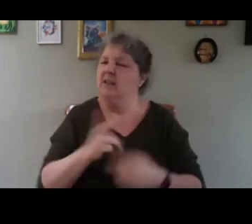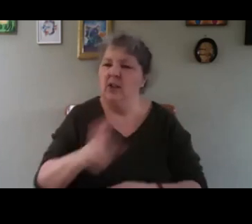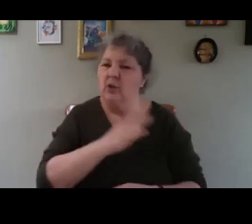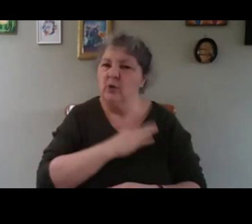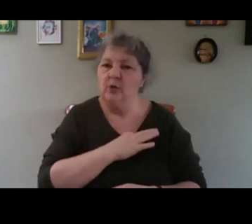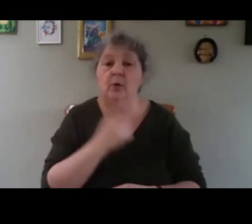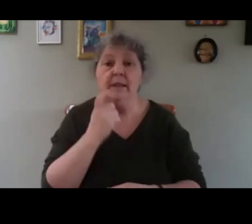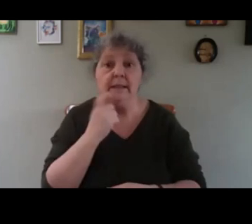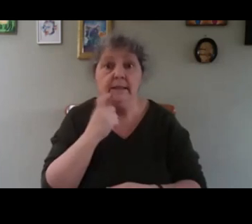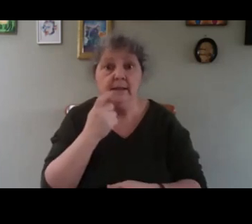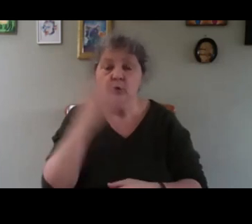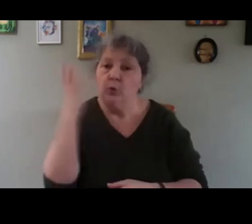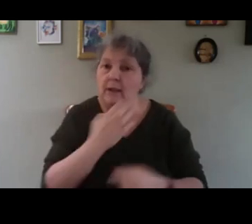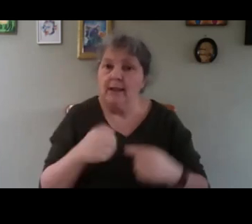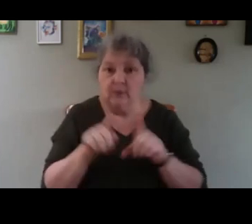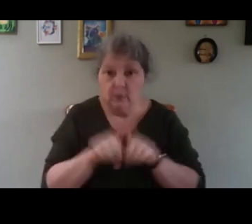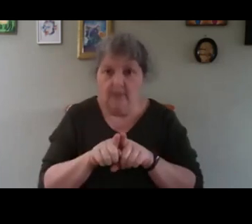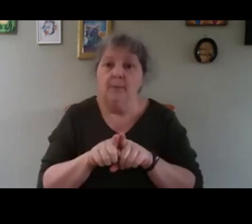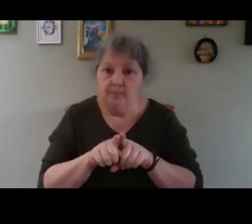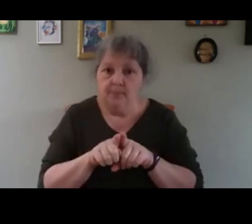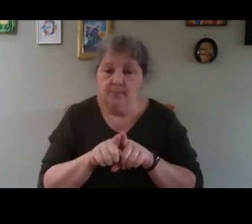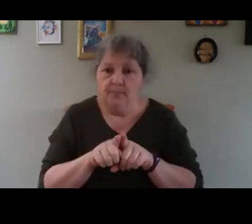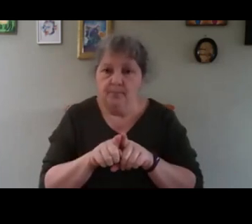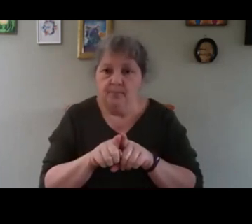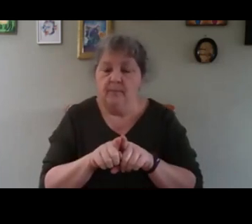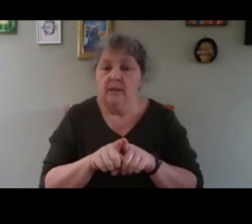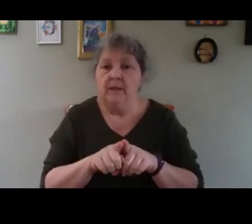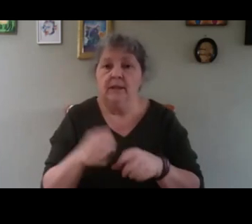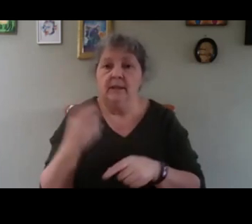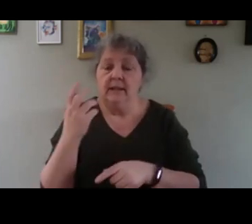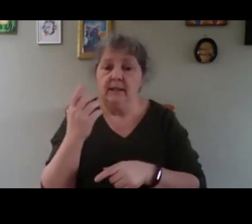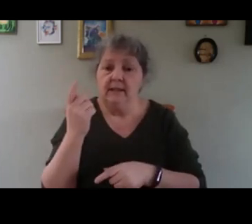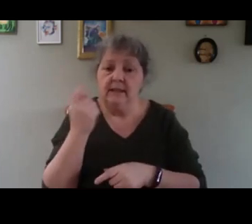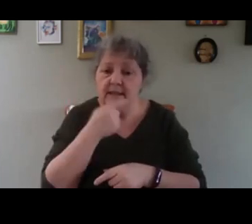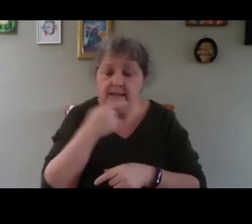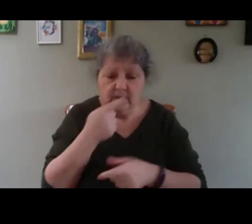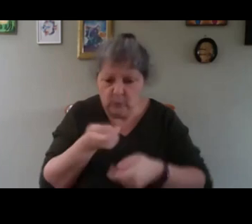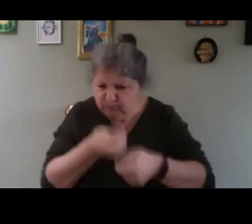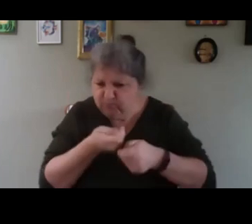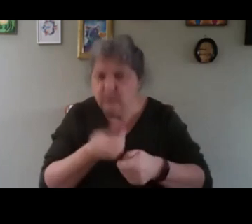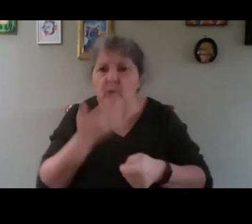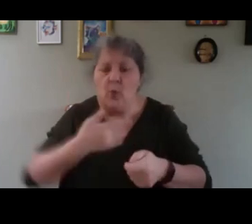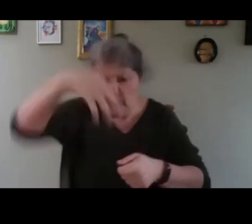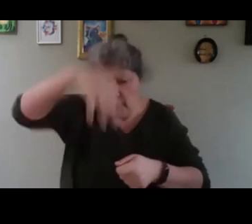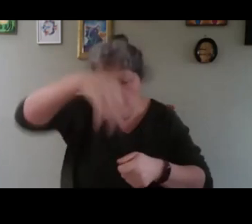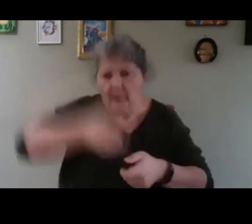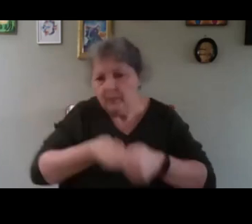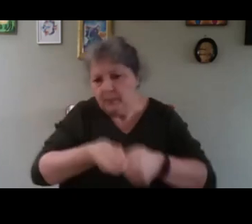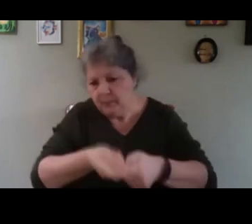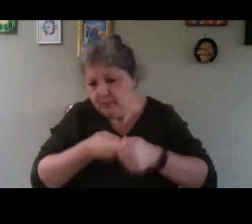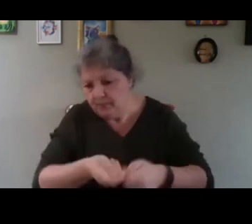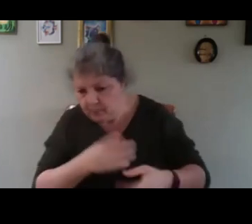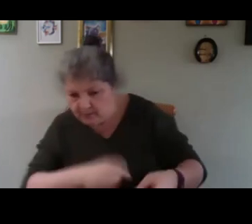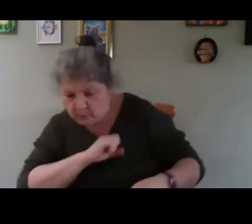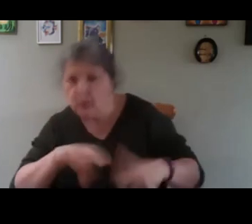to clean as well, sieving. It's easy to vacuum, remove, sieve, and put back to check everything, if you need to